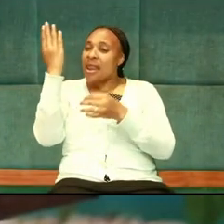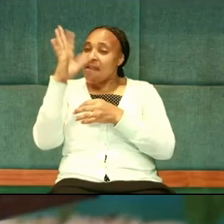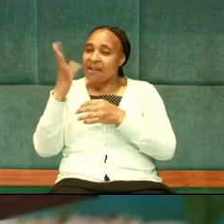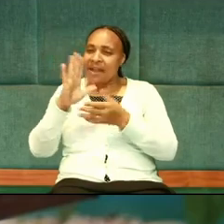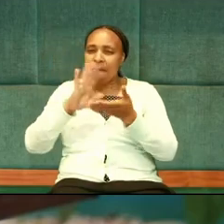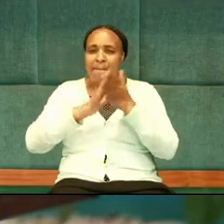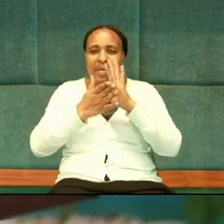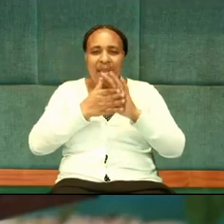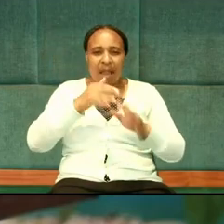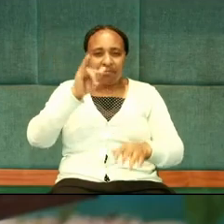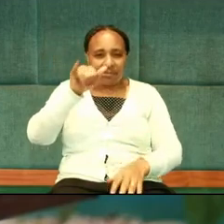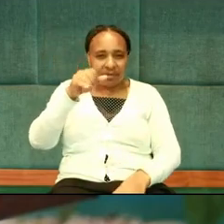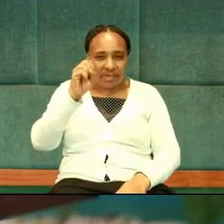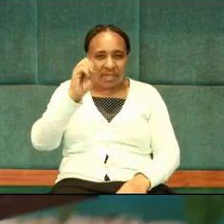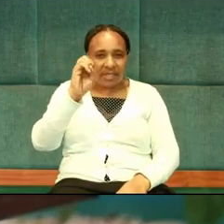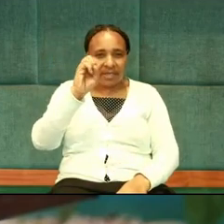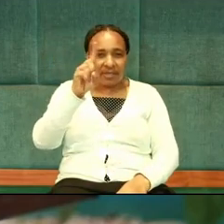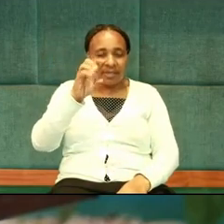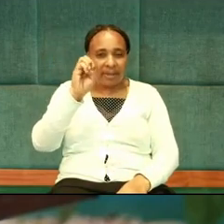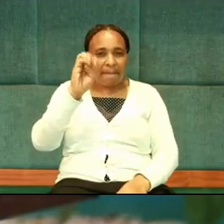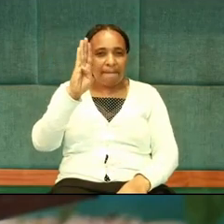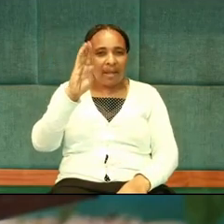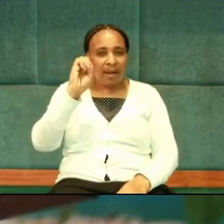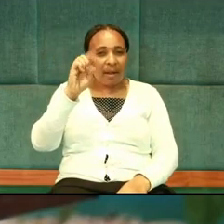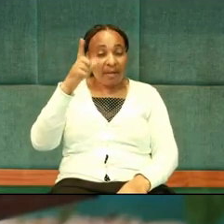Jezebel because you are a wife.